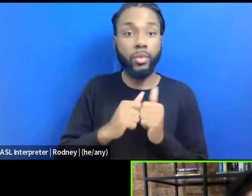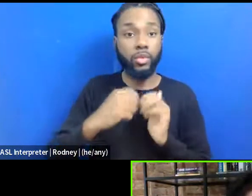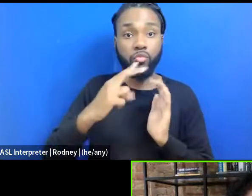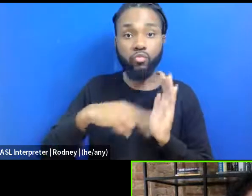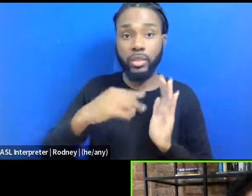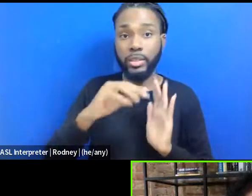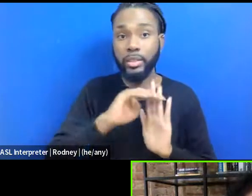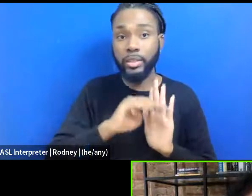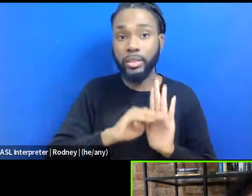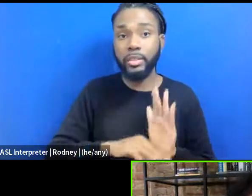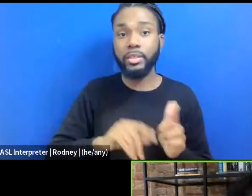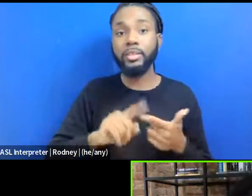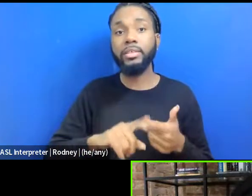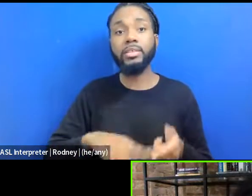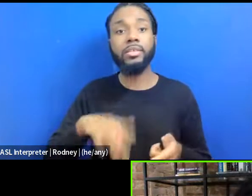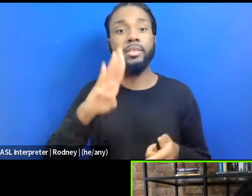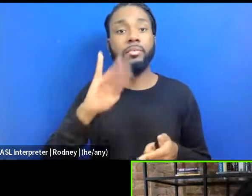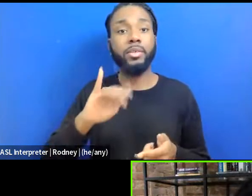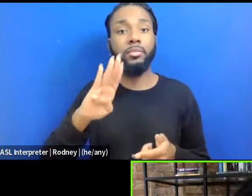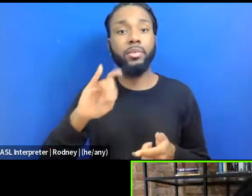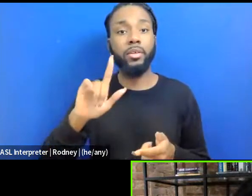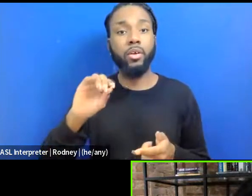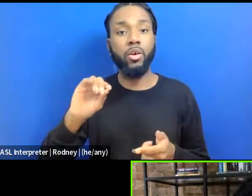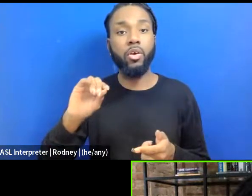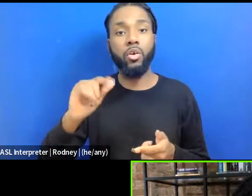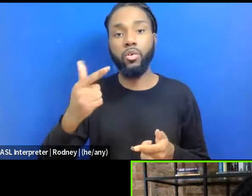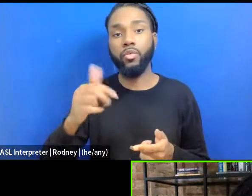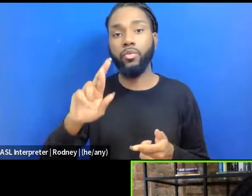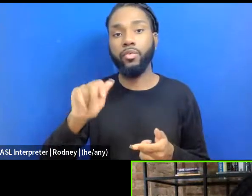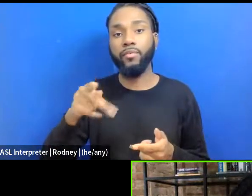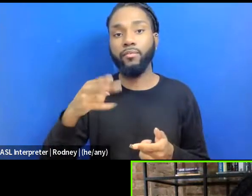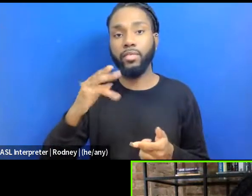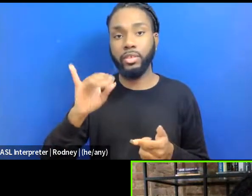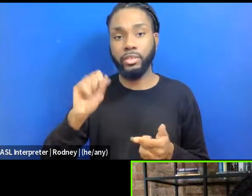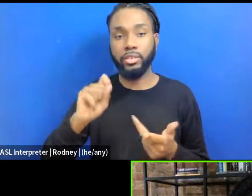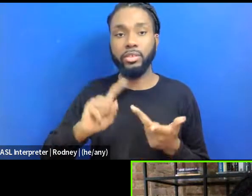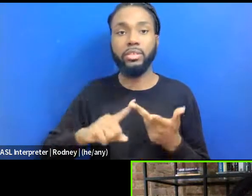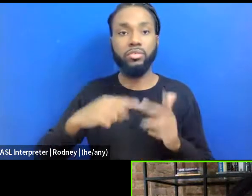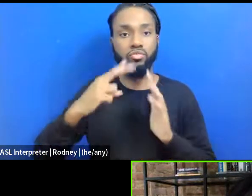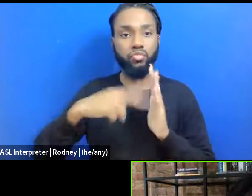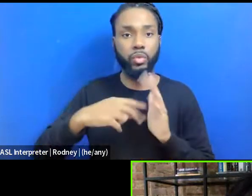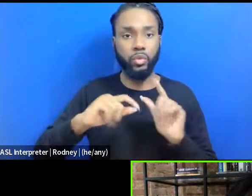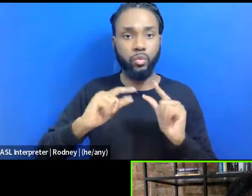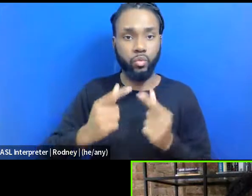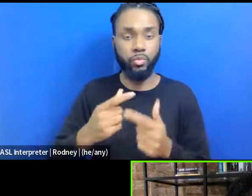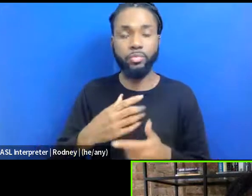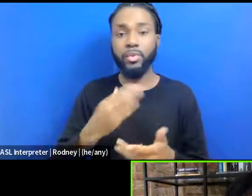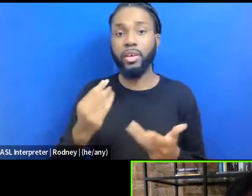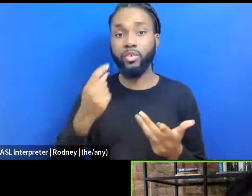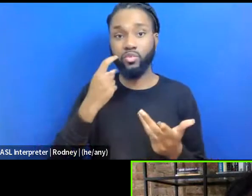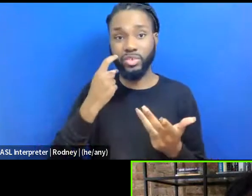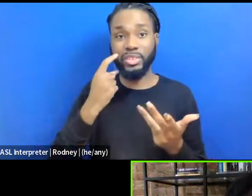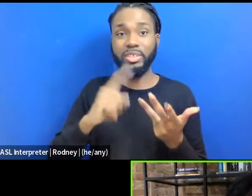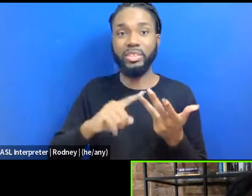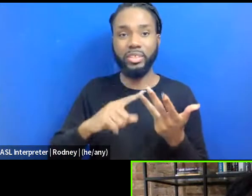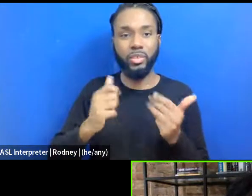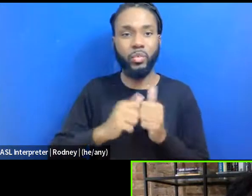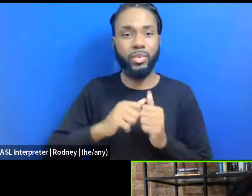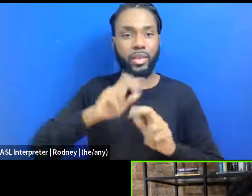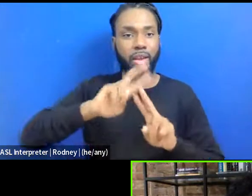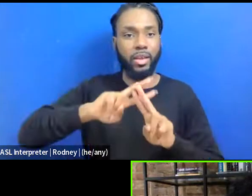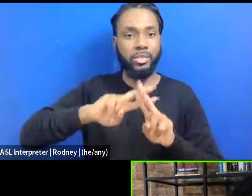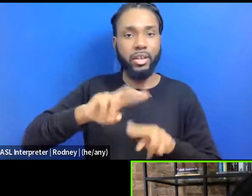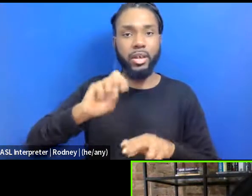bibliographies, reading groups, and most recently through hashtag syllabi,